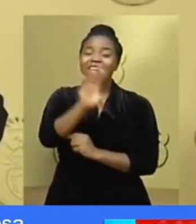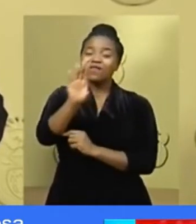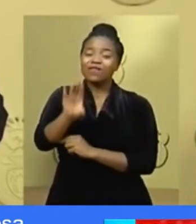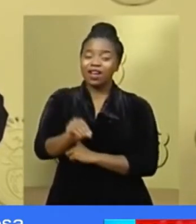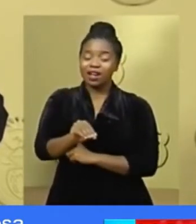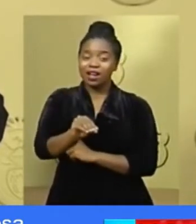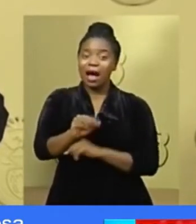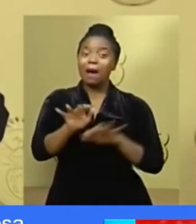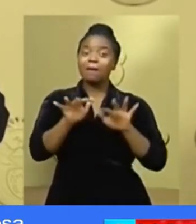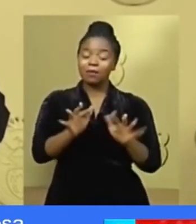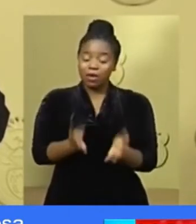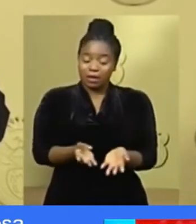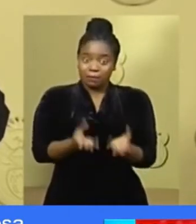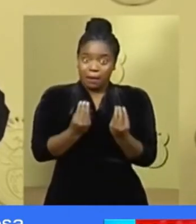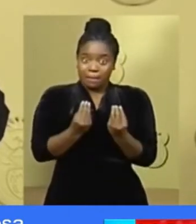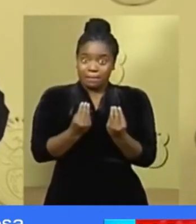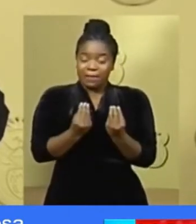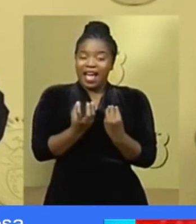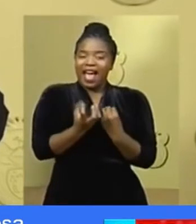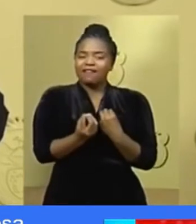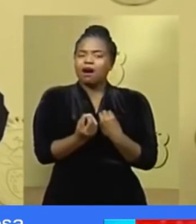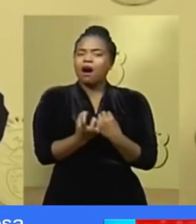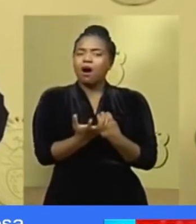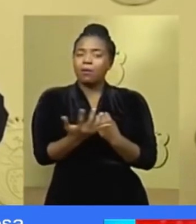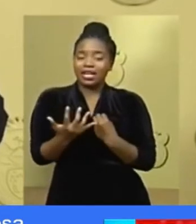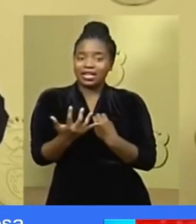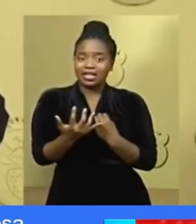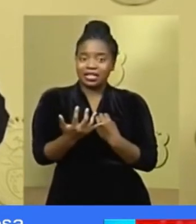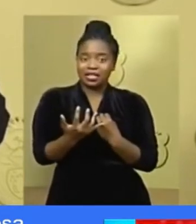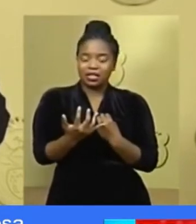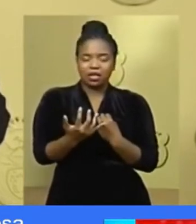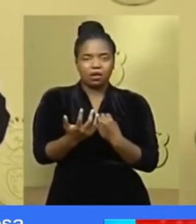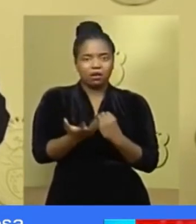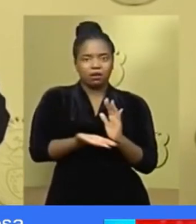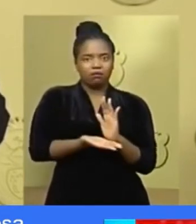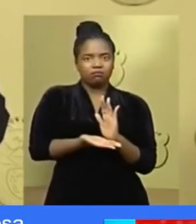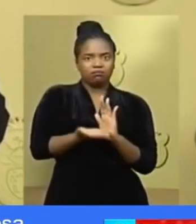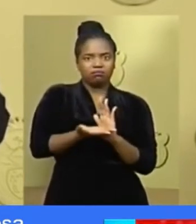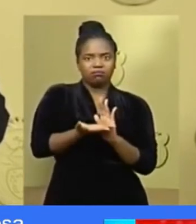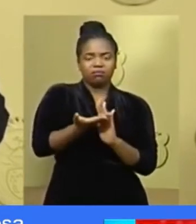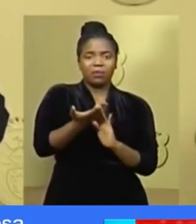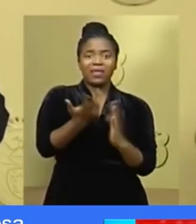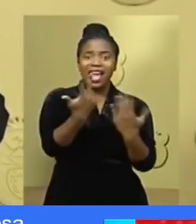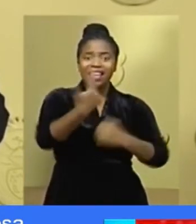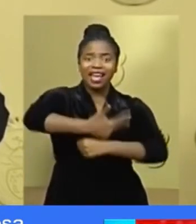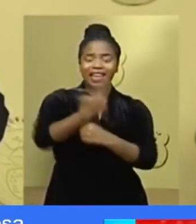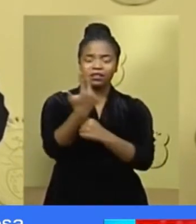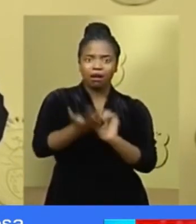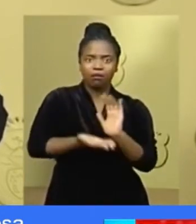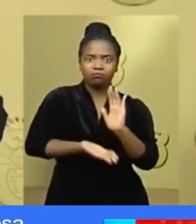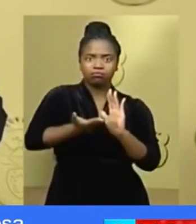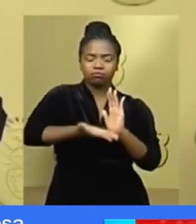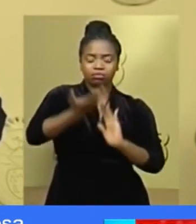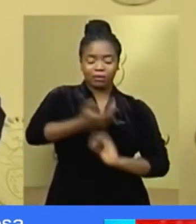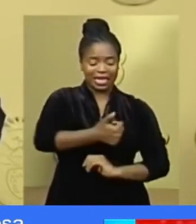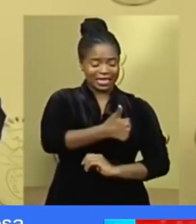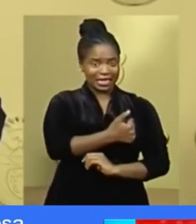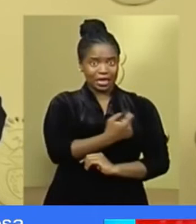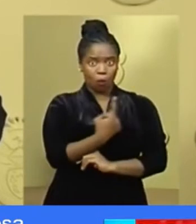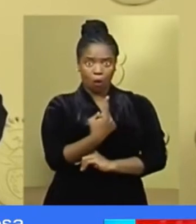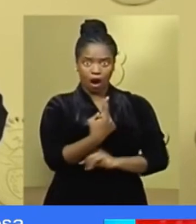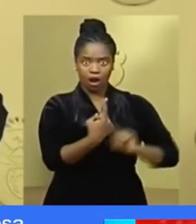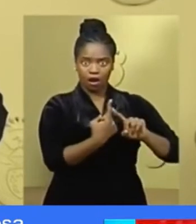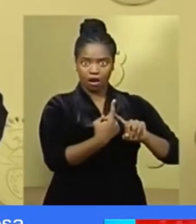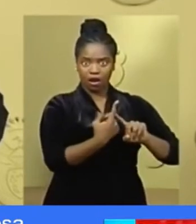the number of confirmed cases has increased sixfold in just eight days from 61